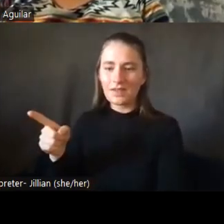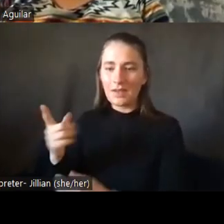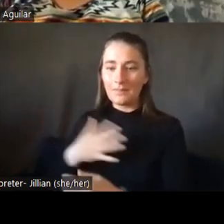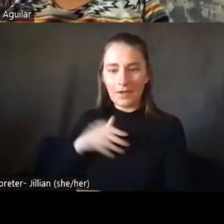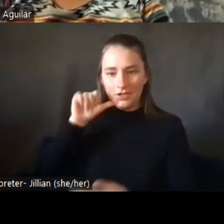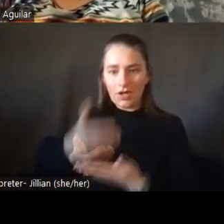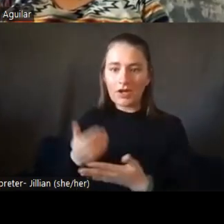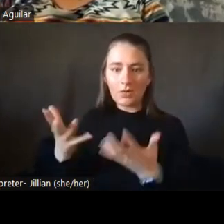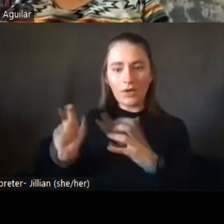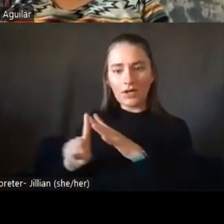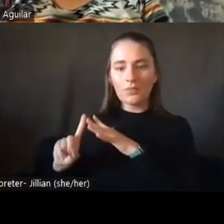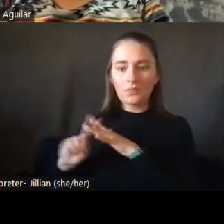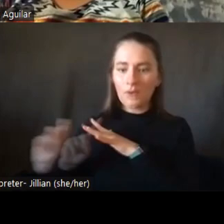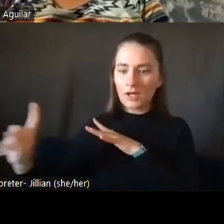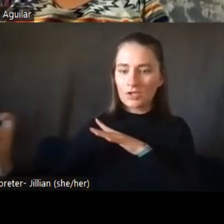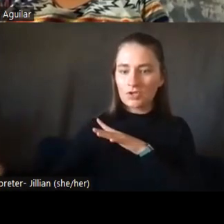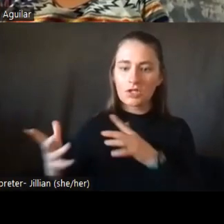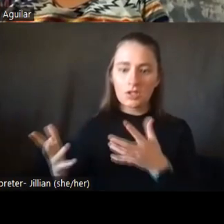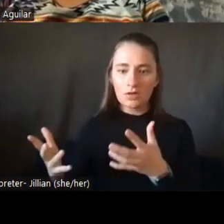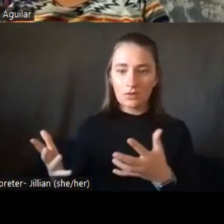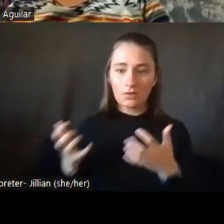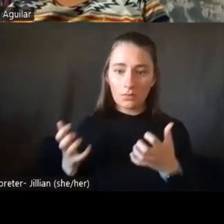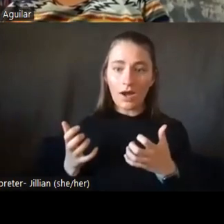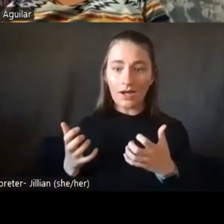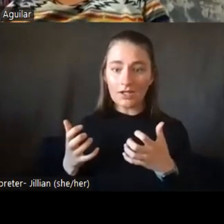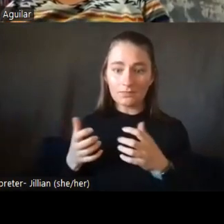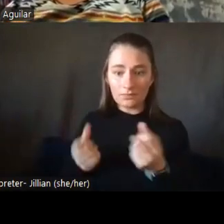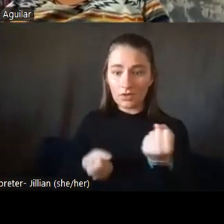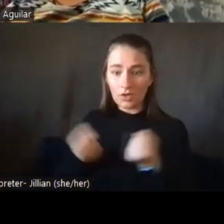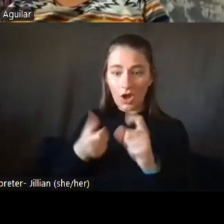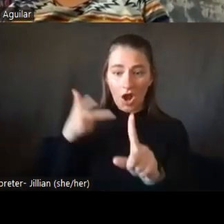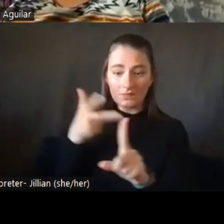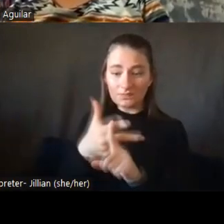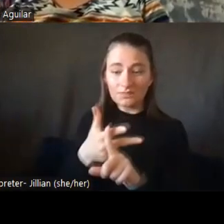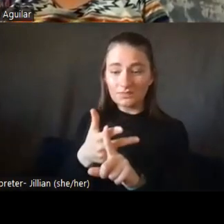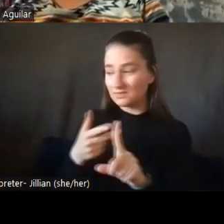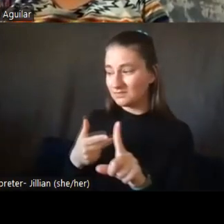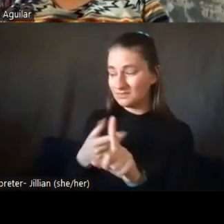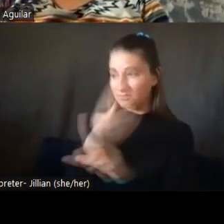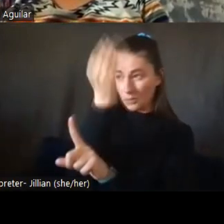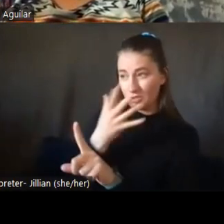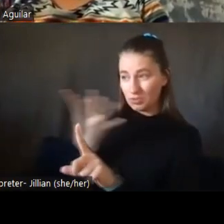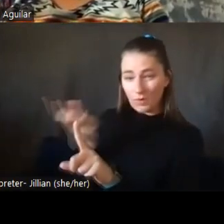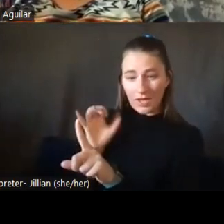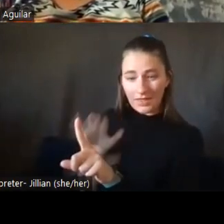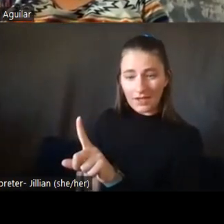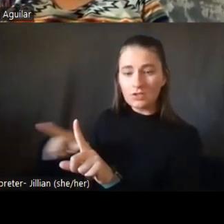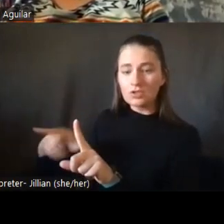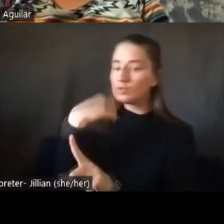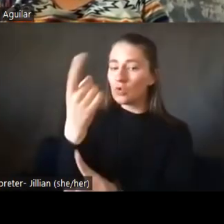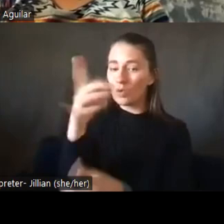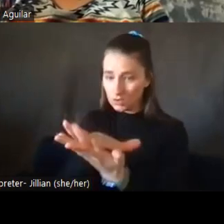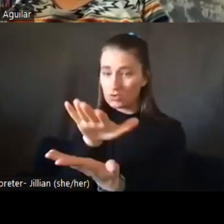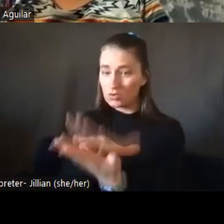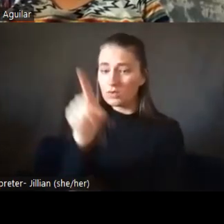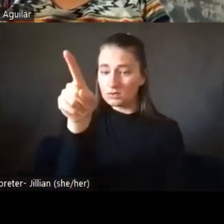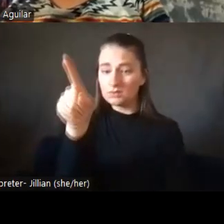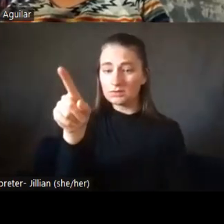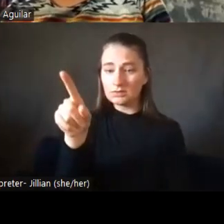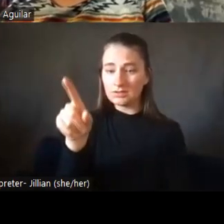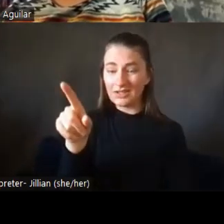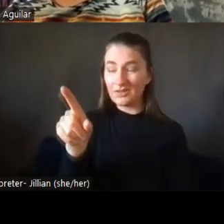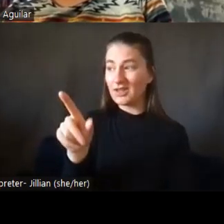street, she said, and wanted to like get hit by a car. And like, you know, she told the school that and they were like,